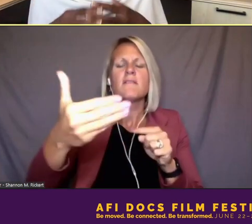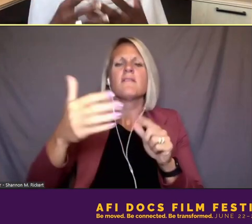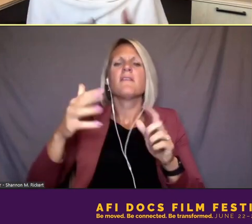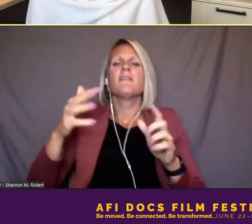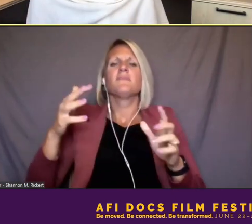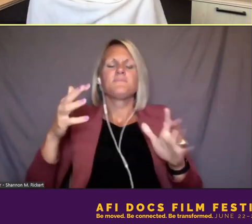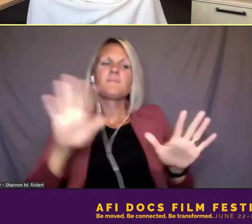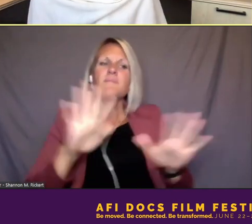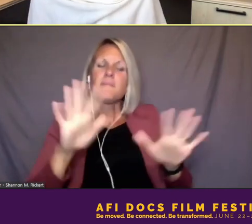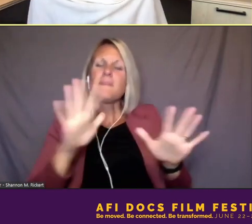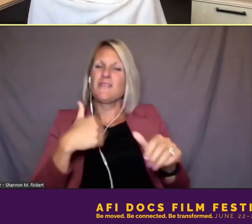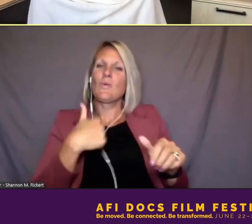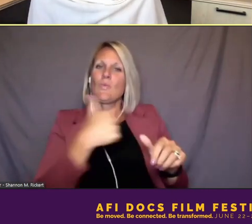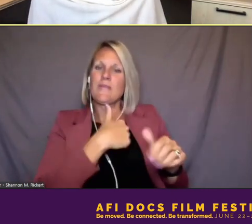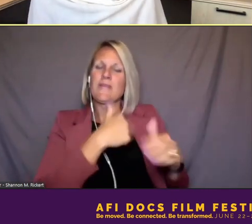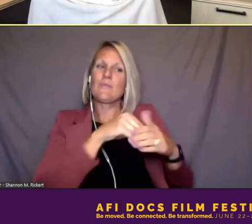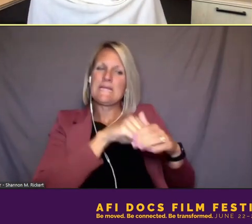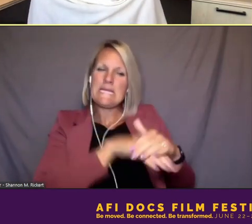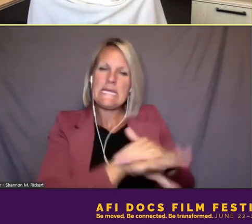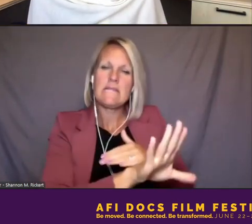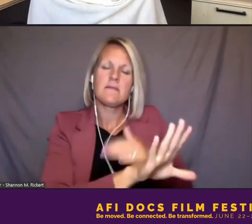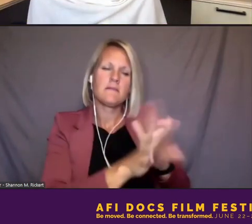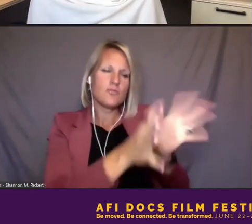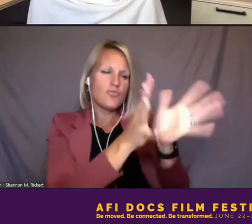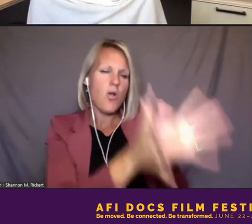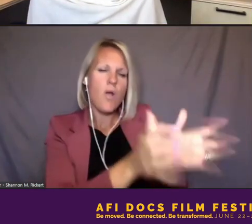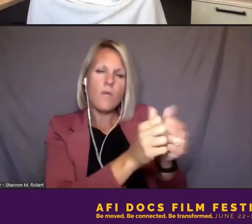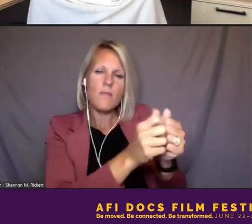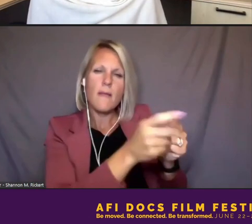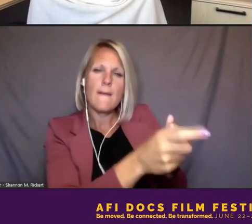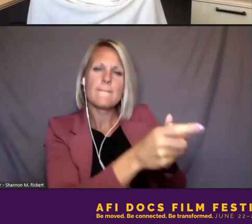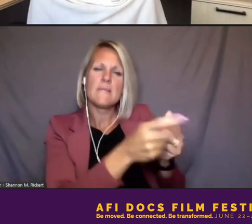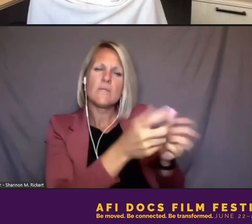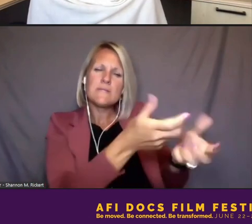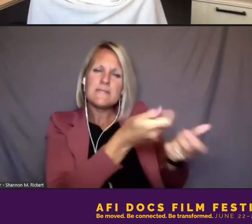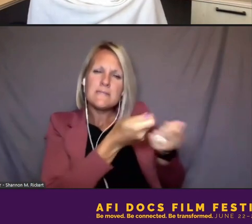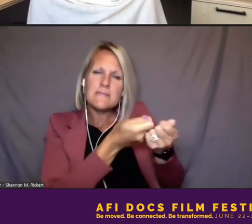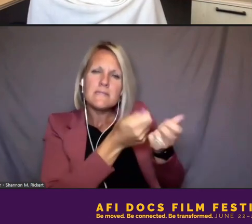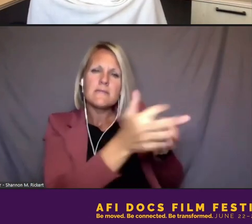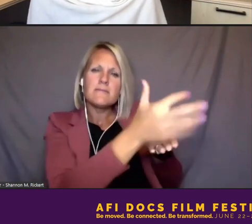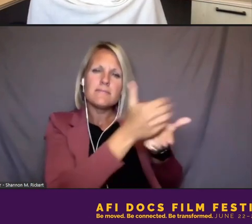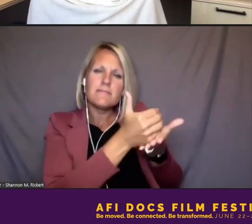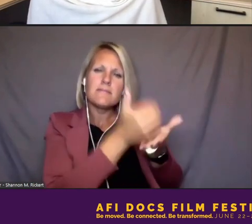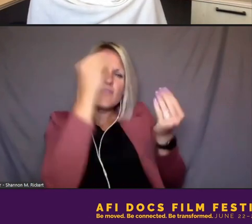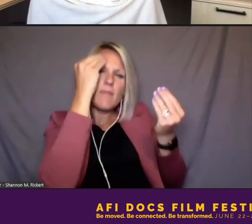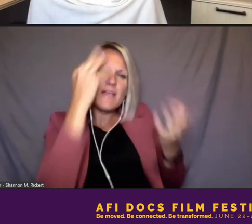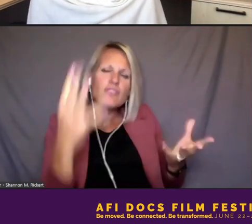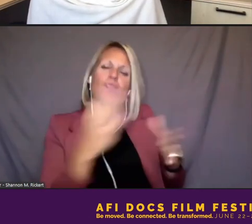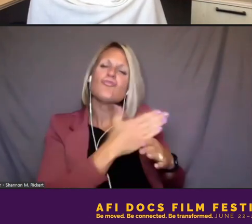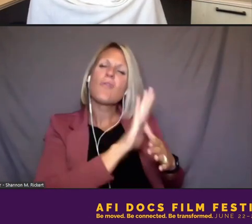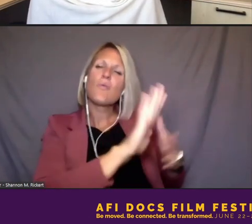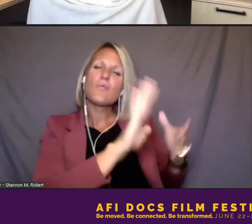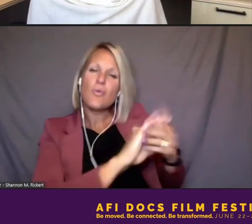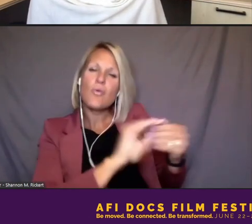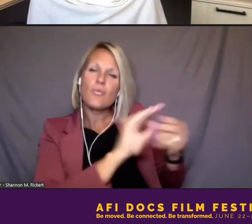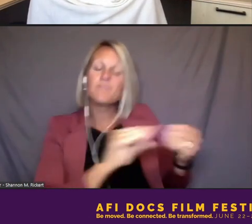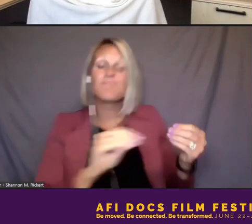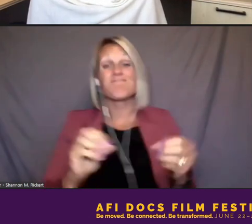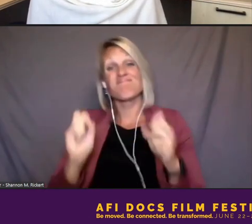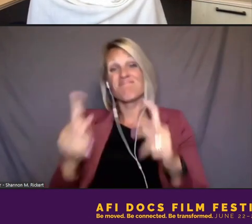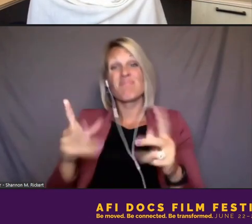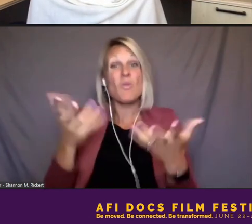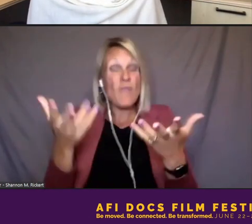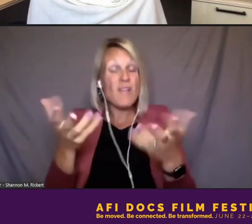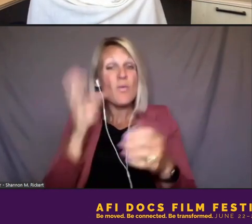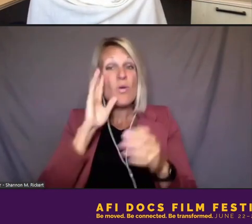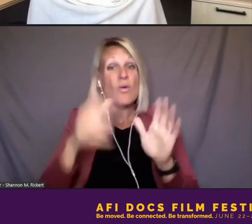begin telling the story. I would love to touch on that, but why don't we roll the clip and then we'll ask Mark to kind